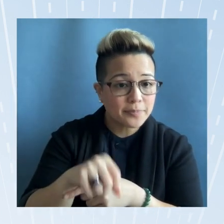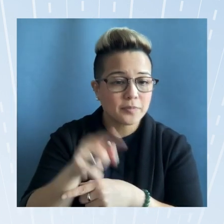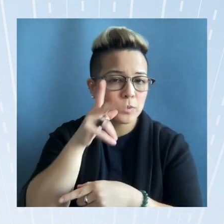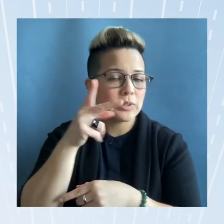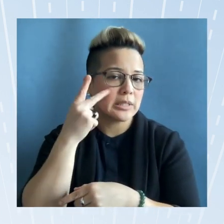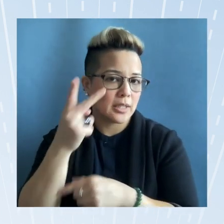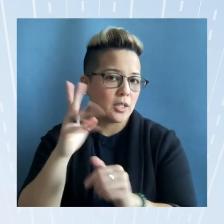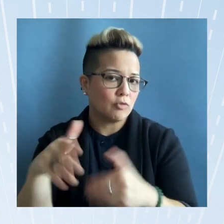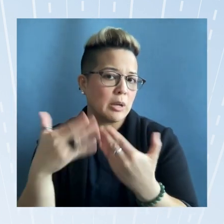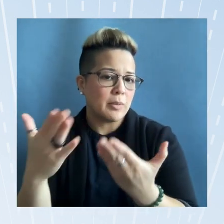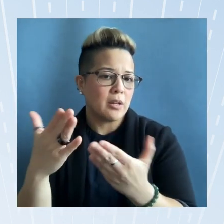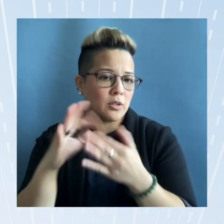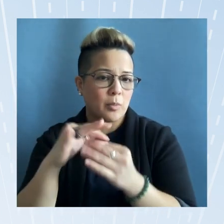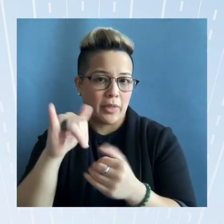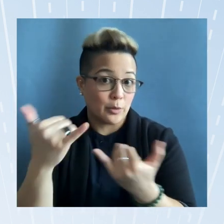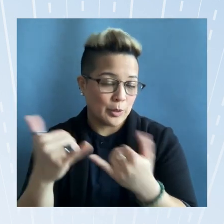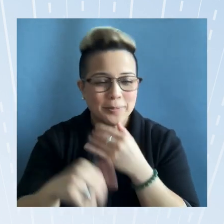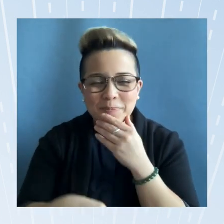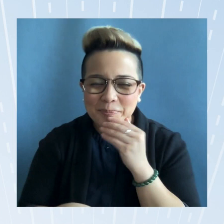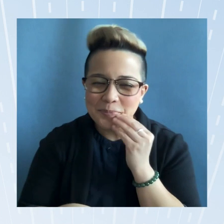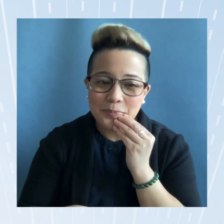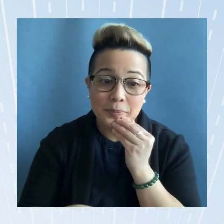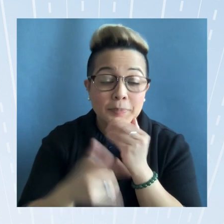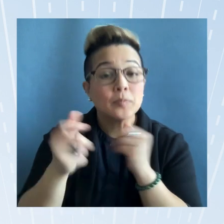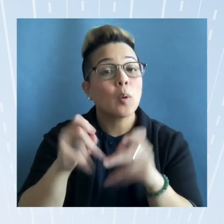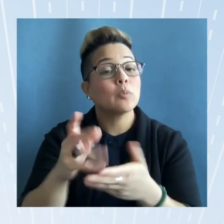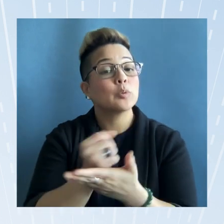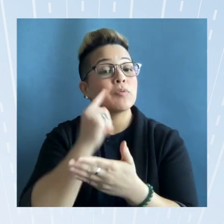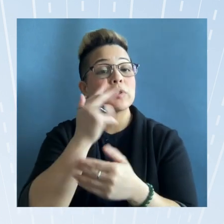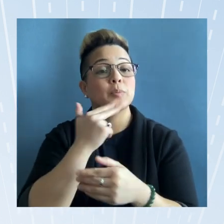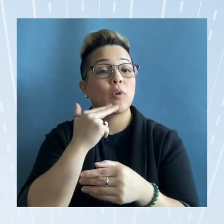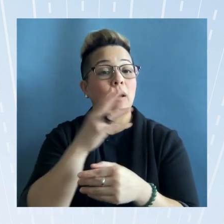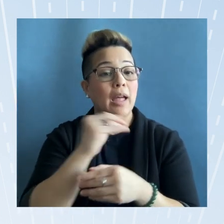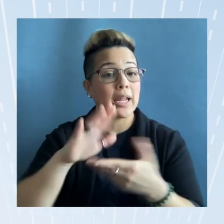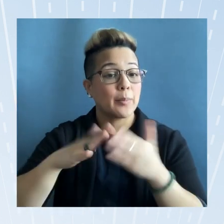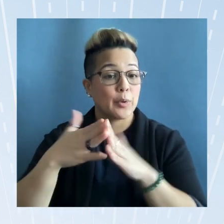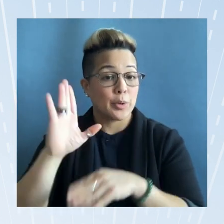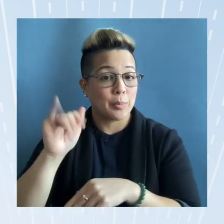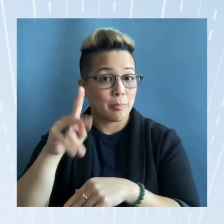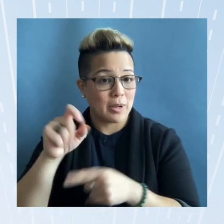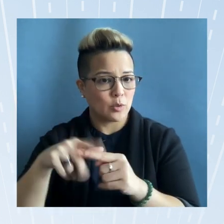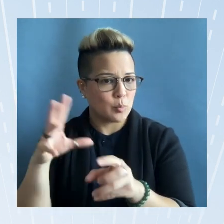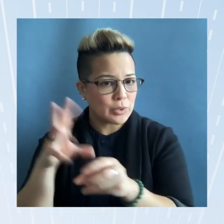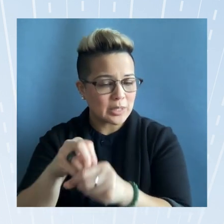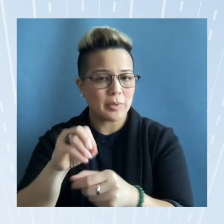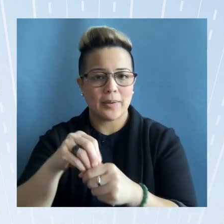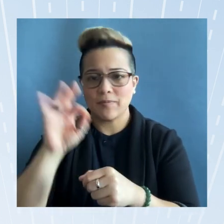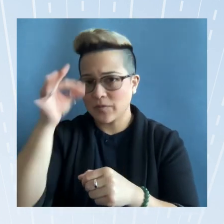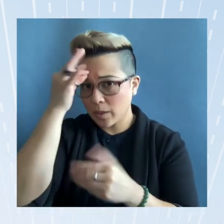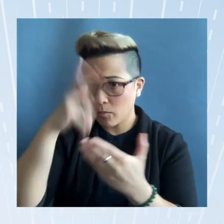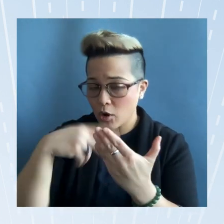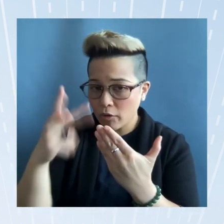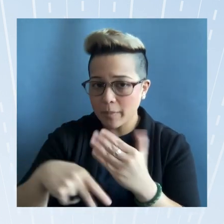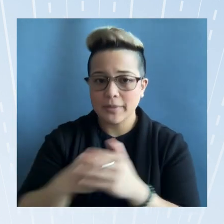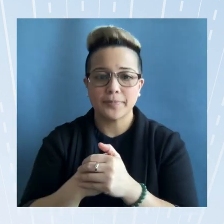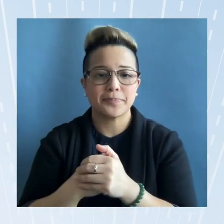a recommendation about that today opportunities for small and community banks to participate in federal programming